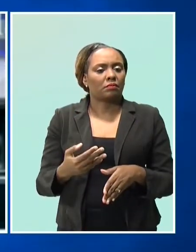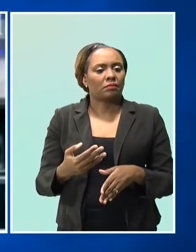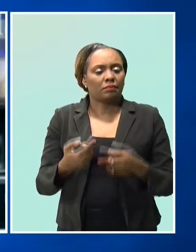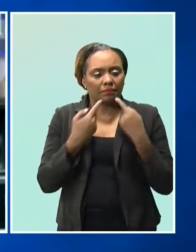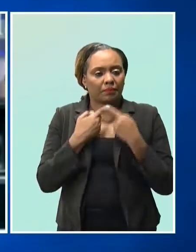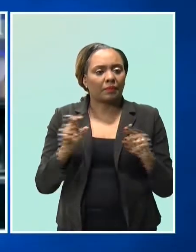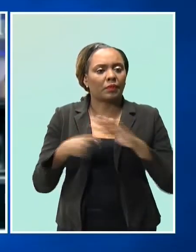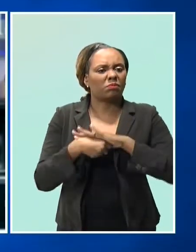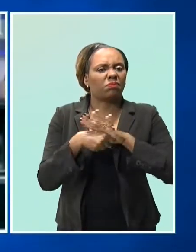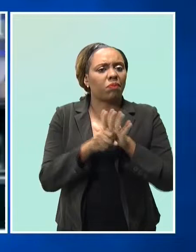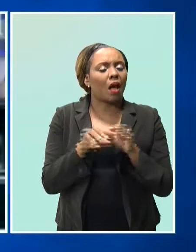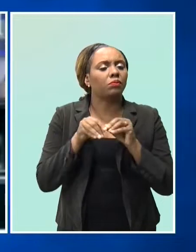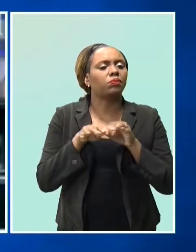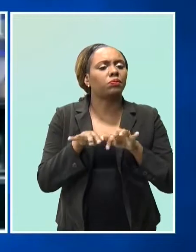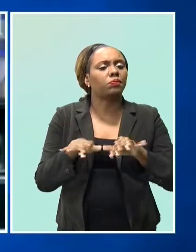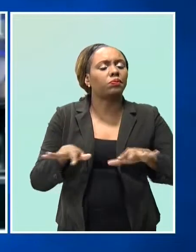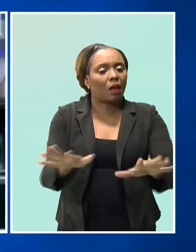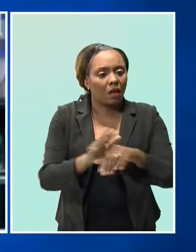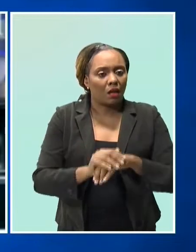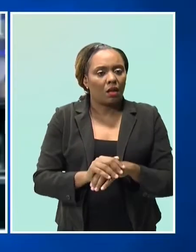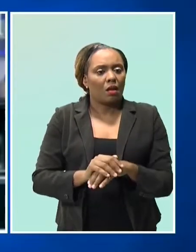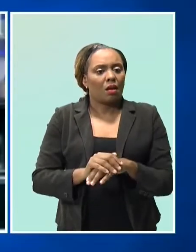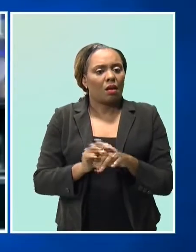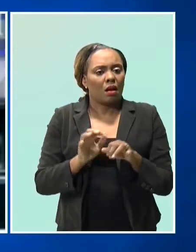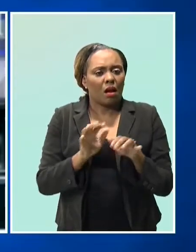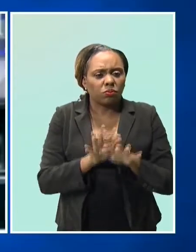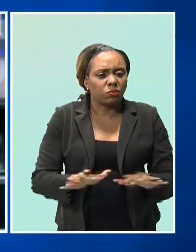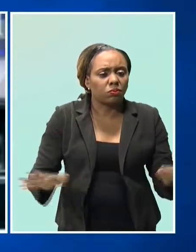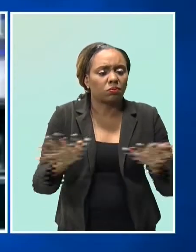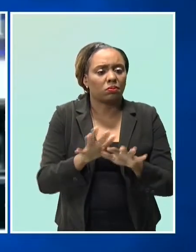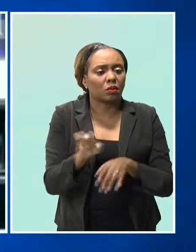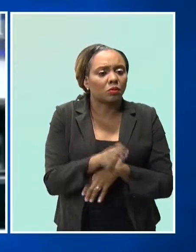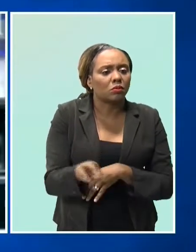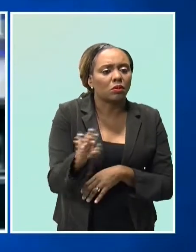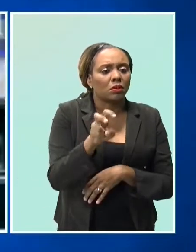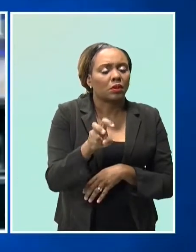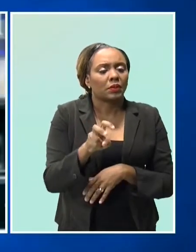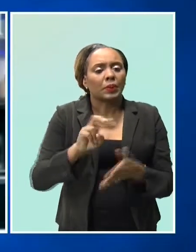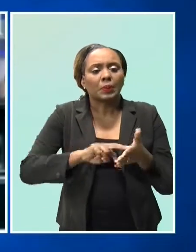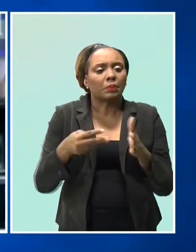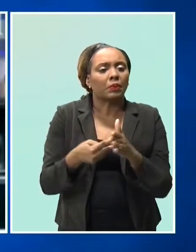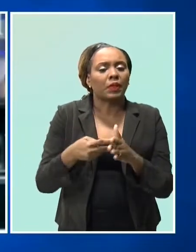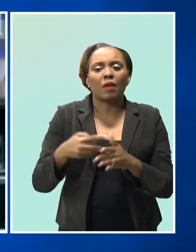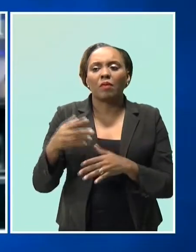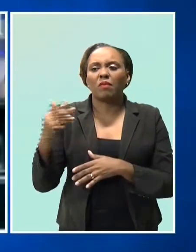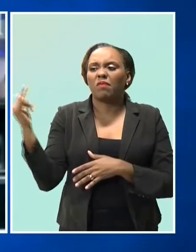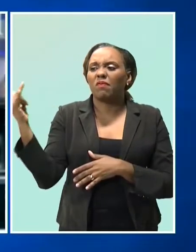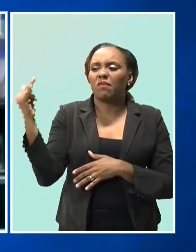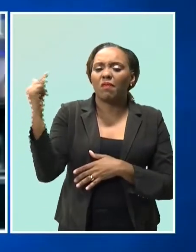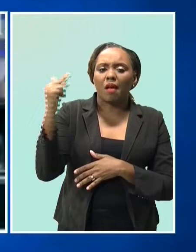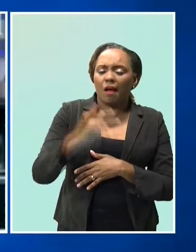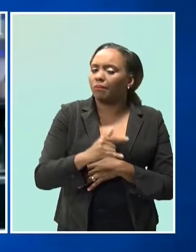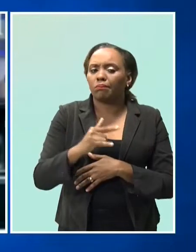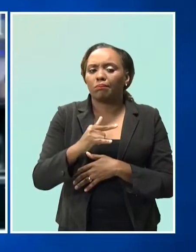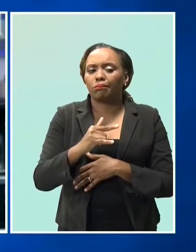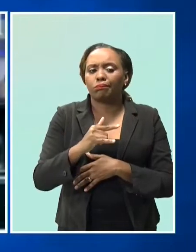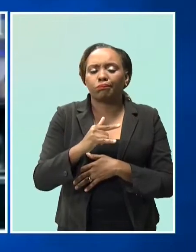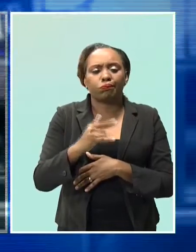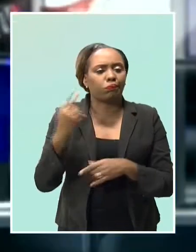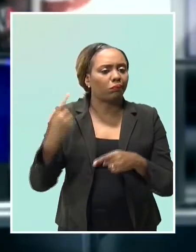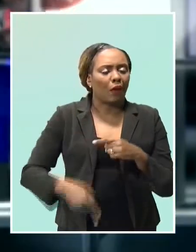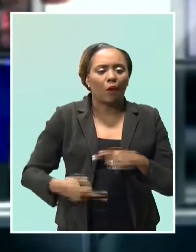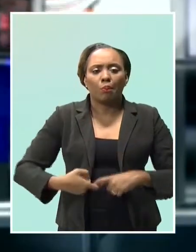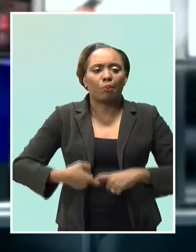effect on the global economy with the impact of global tourism leading to the suspension of incoming flights to Barbados and the closure of